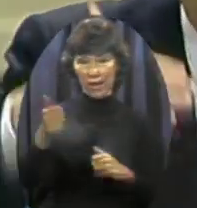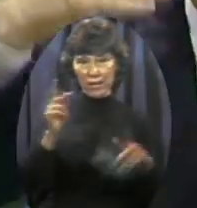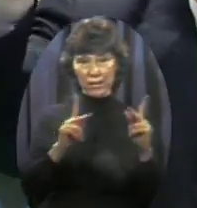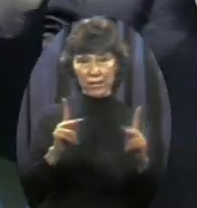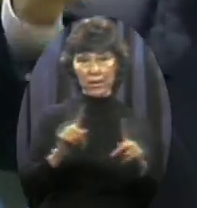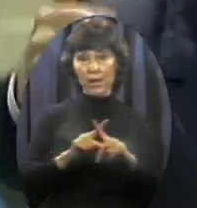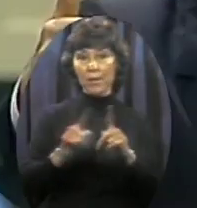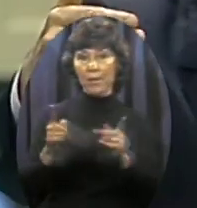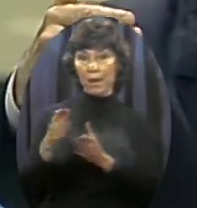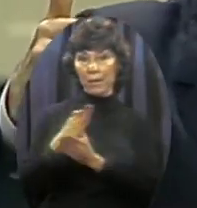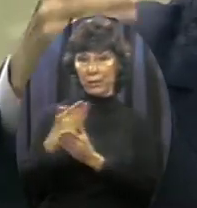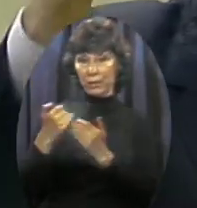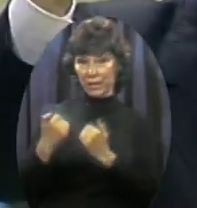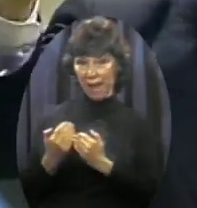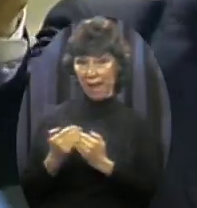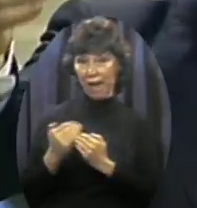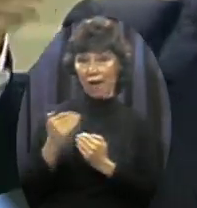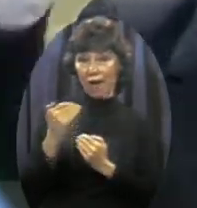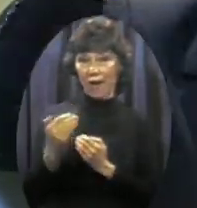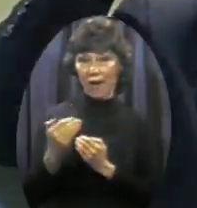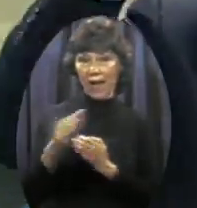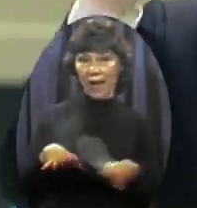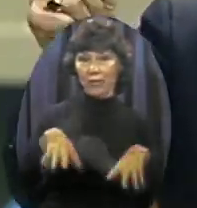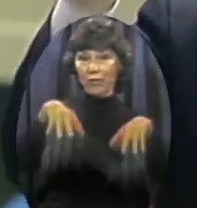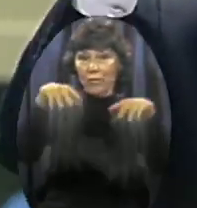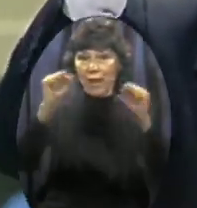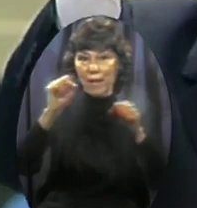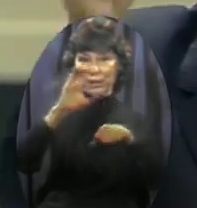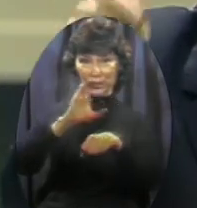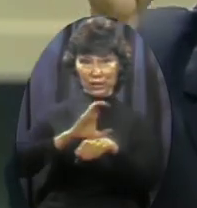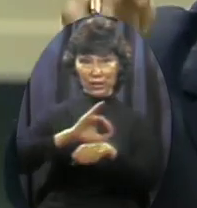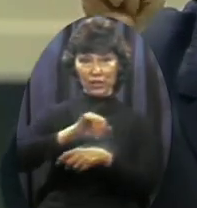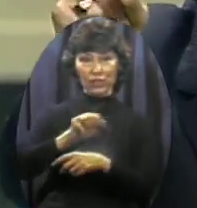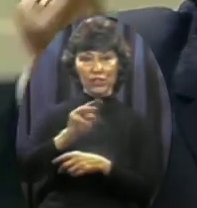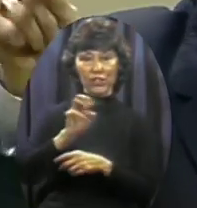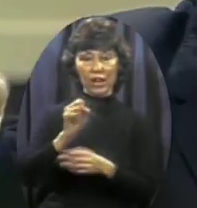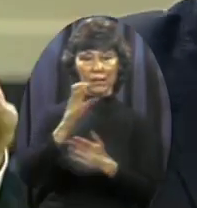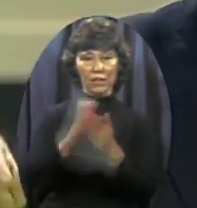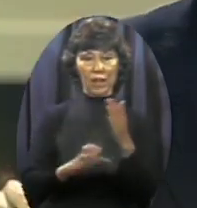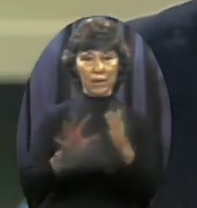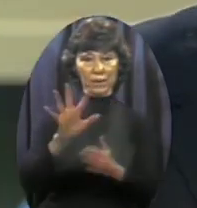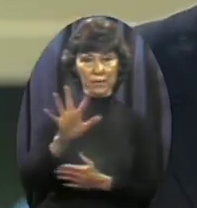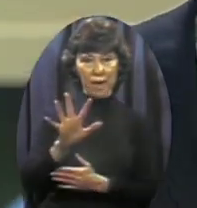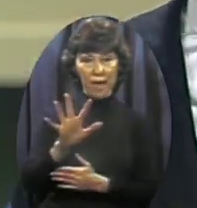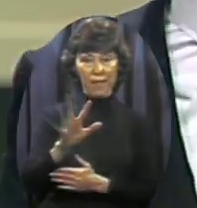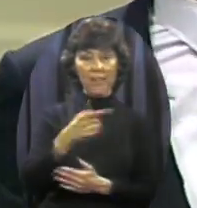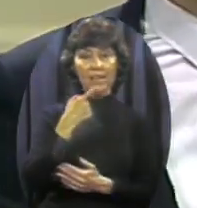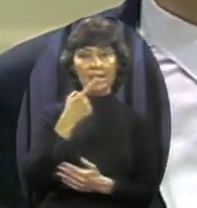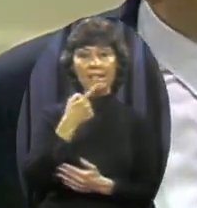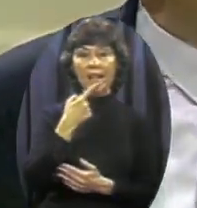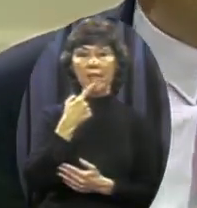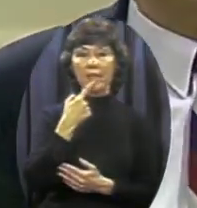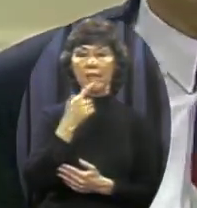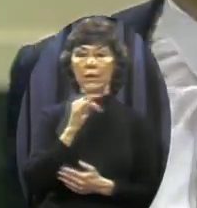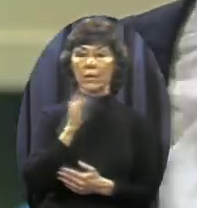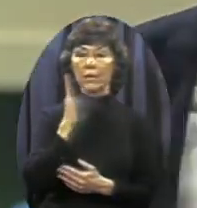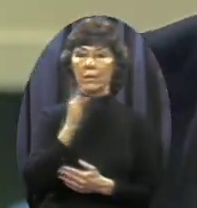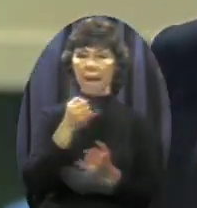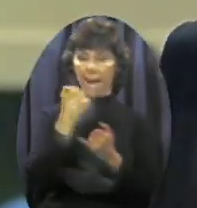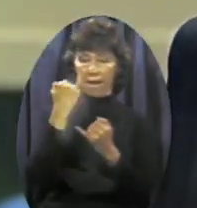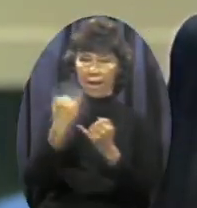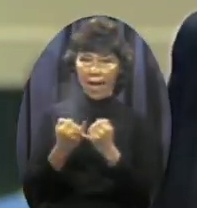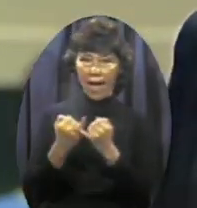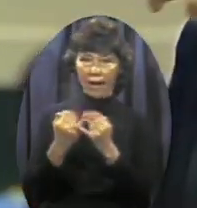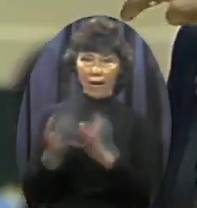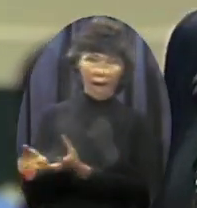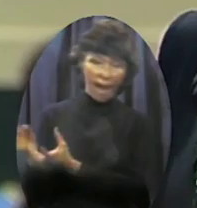between now And the rapture of the church James 5 I believe there's going to be A latter rain R-A-I-N Joel 2 An outpouring of God's